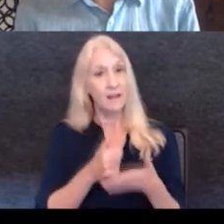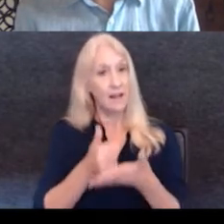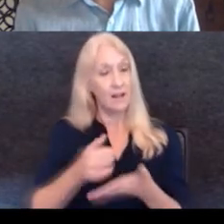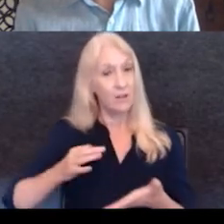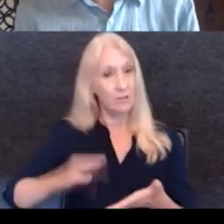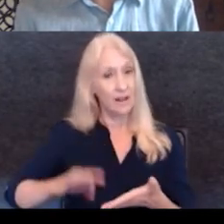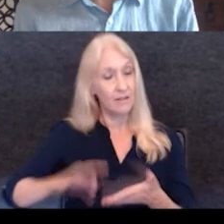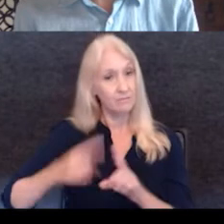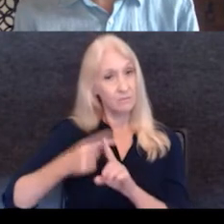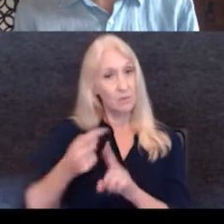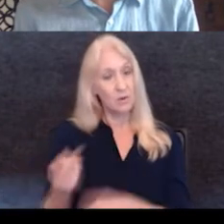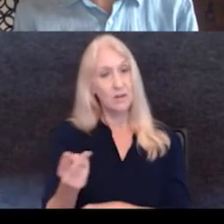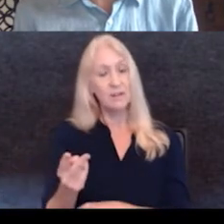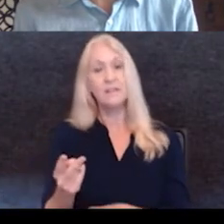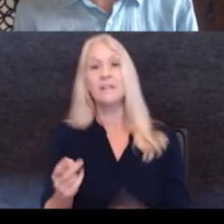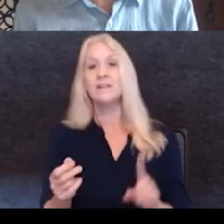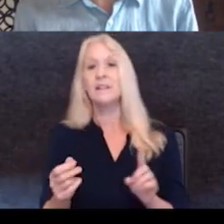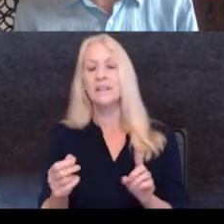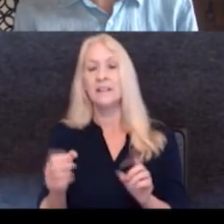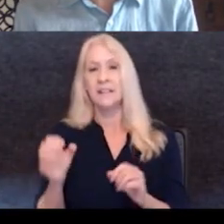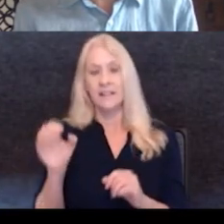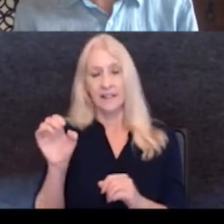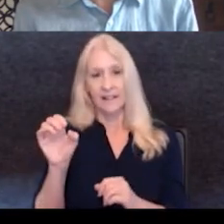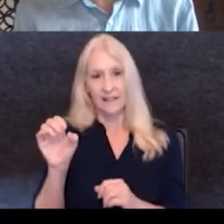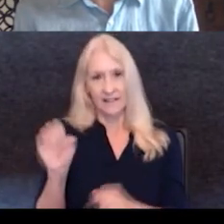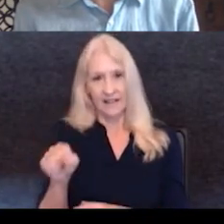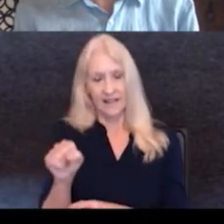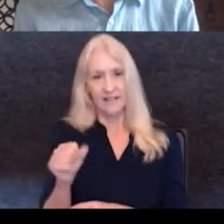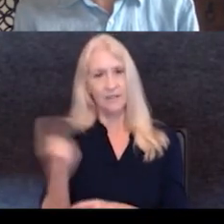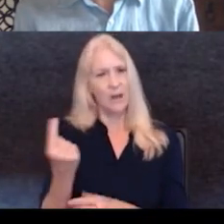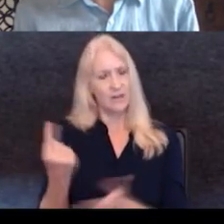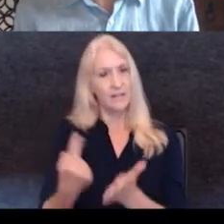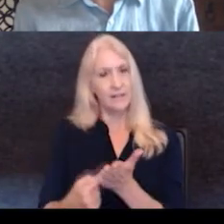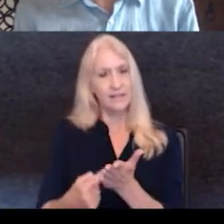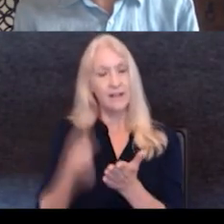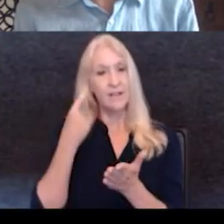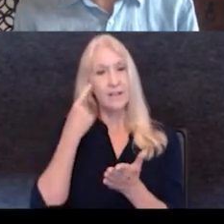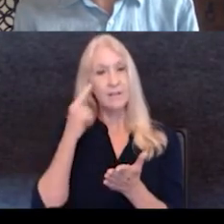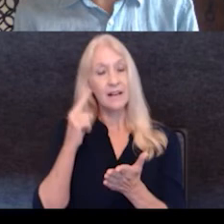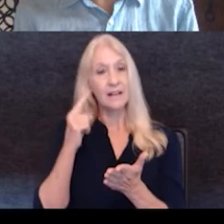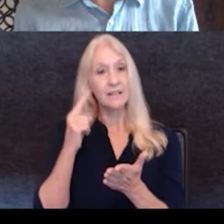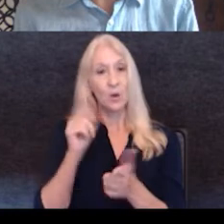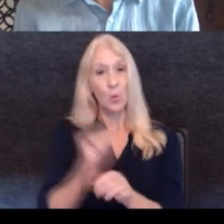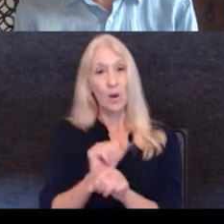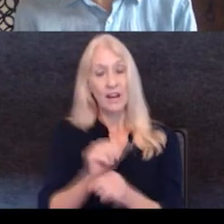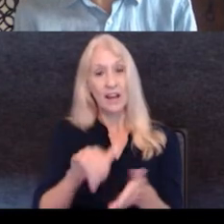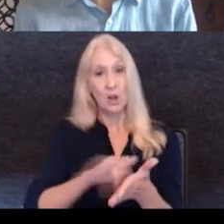Yeah. We, we always talk about this because, um, for some reason, um, like working in New York is really hard